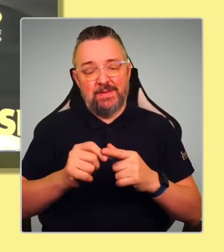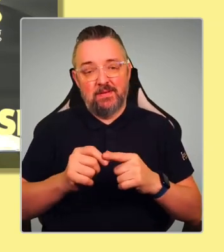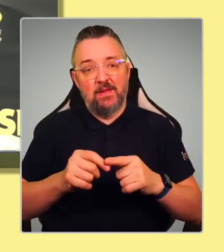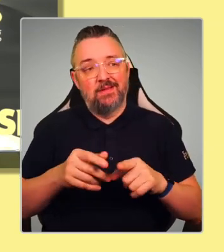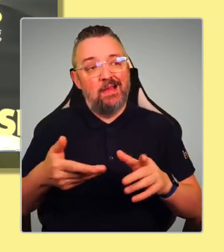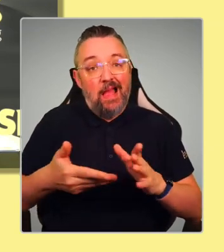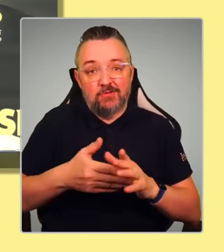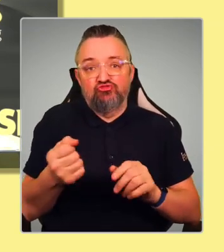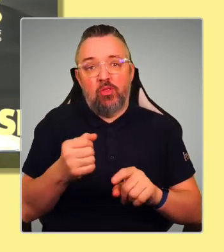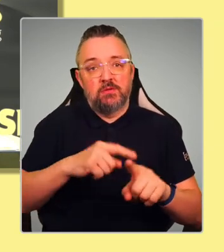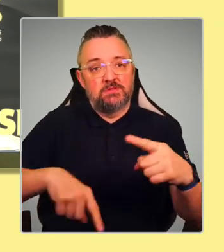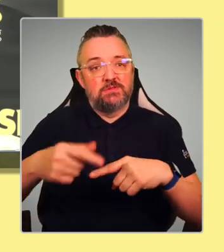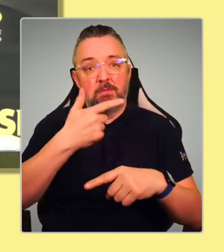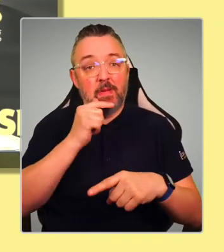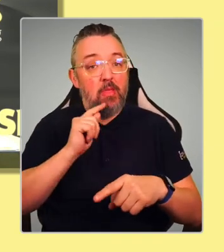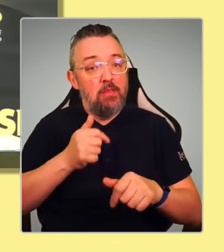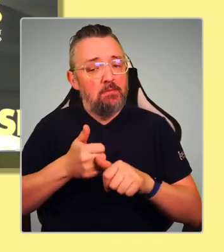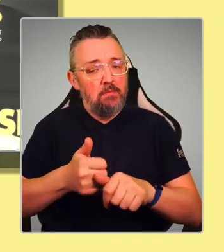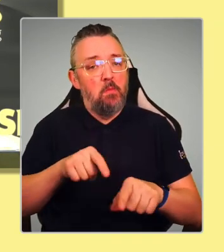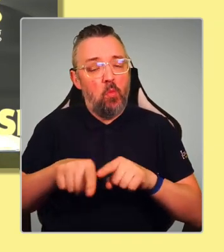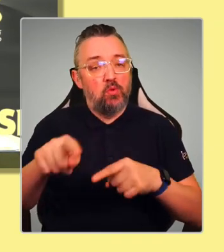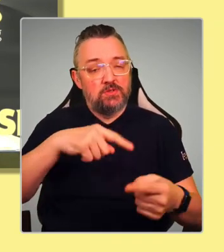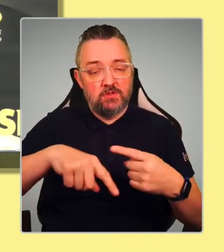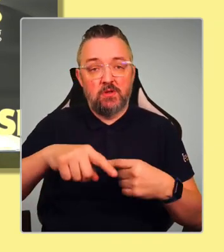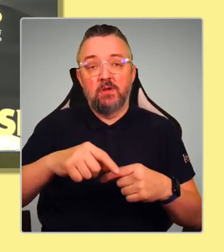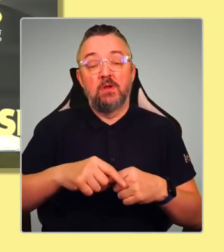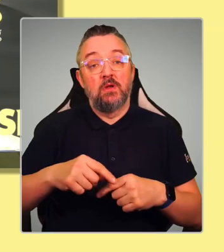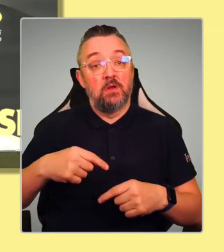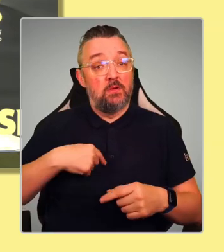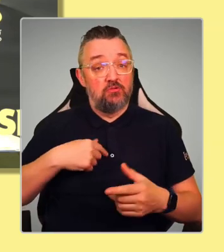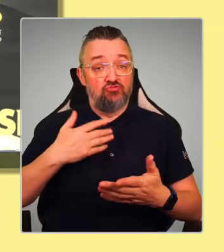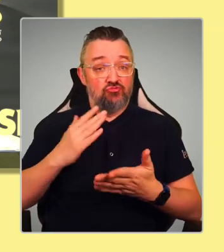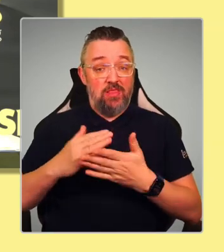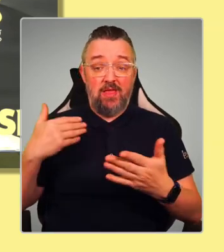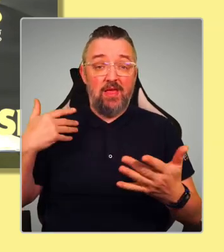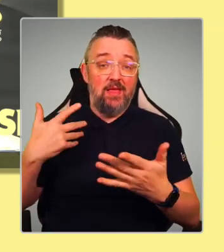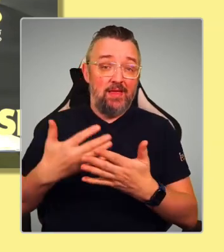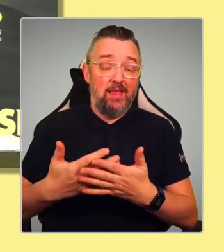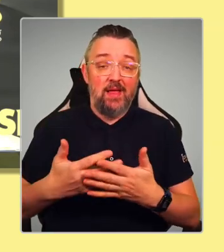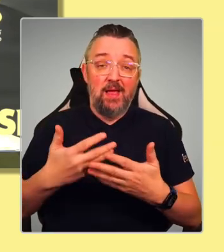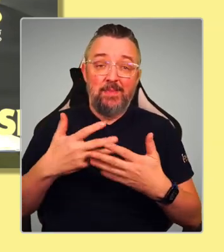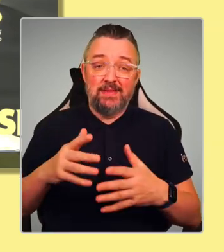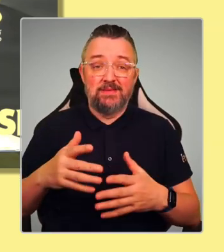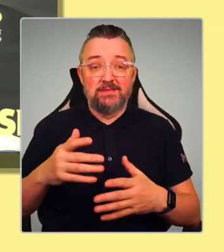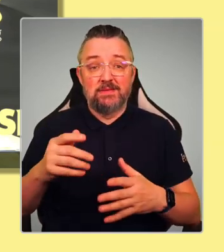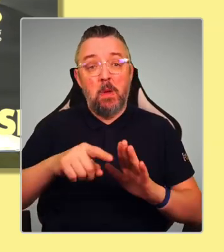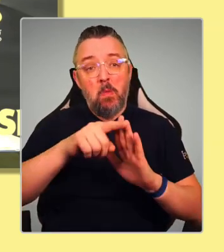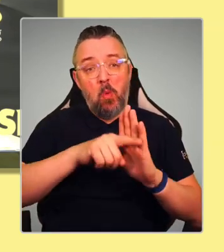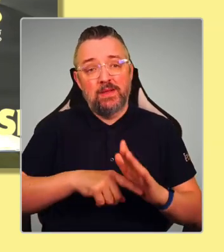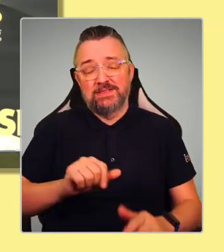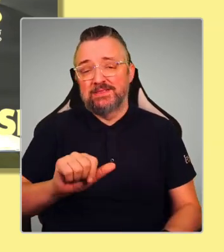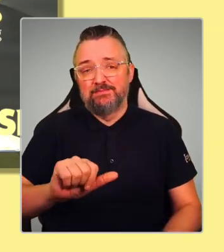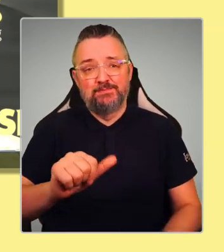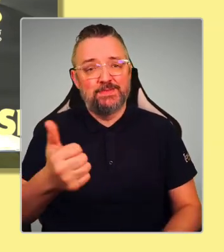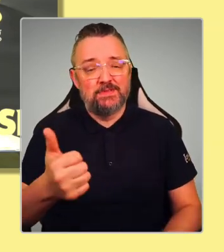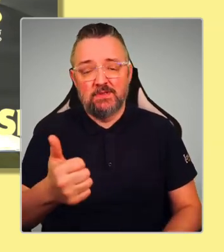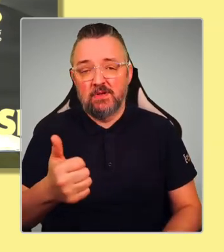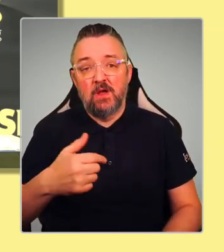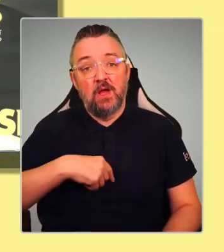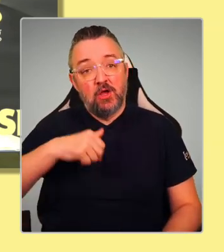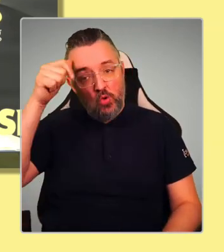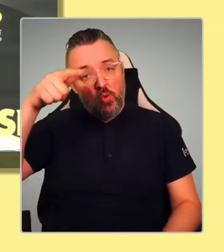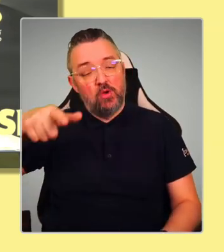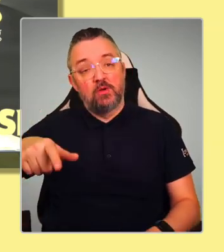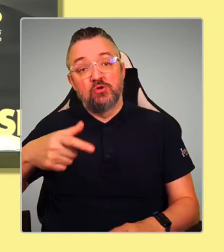I would see that as the legacy. We've, you know, clearly we've had some really great policies that I know that the people of Scotland value very highly. So whether